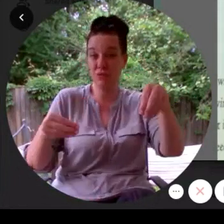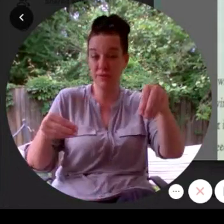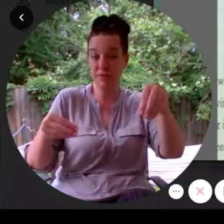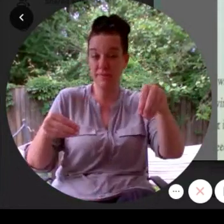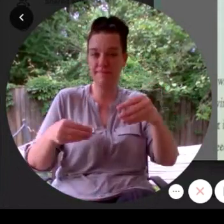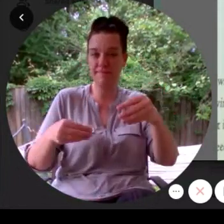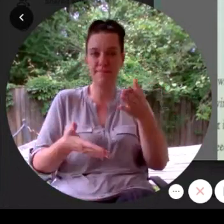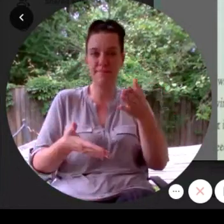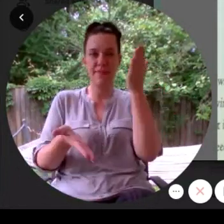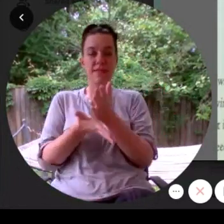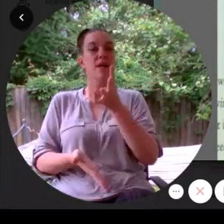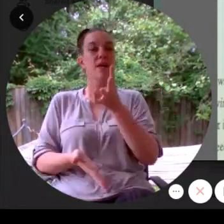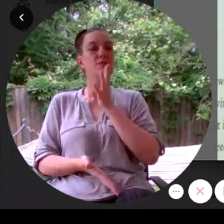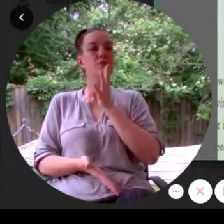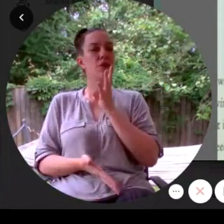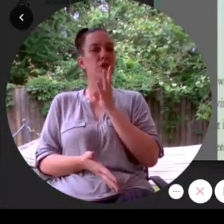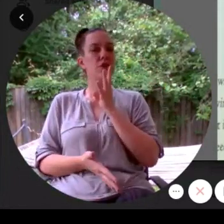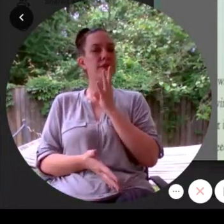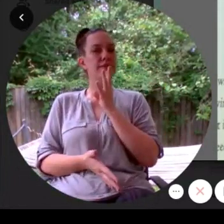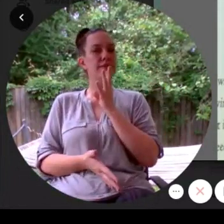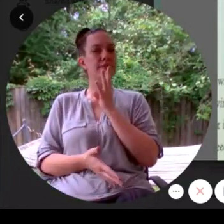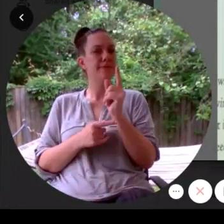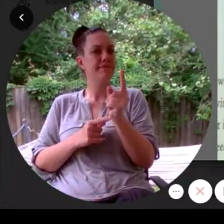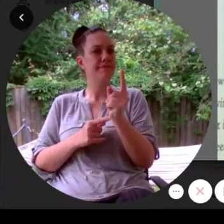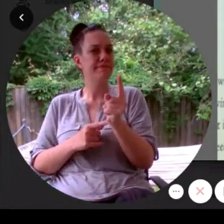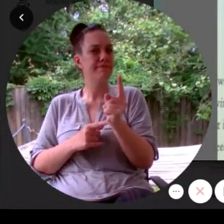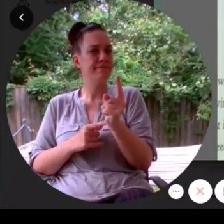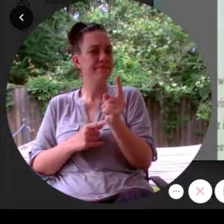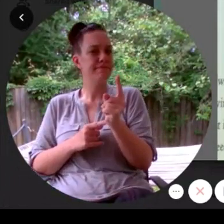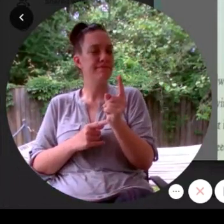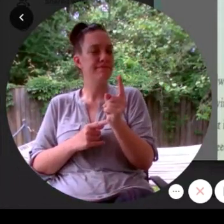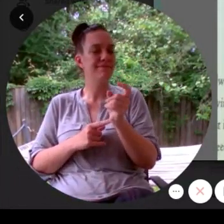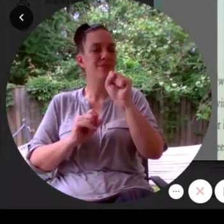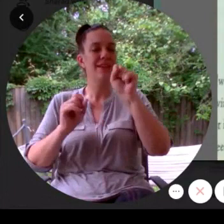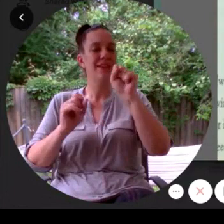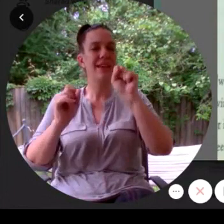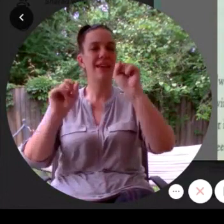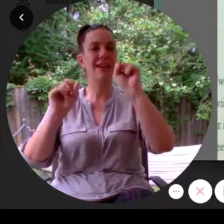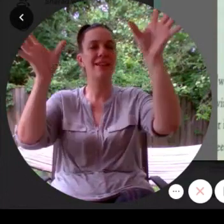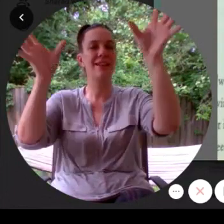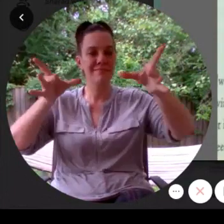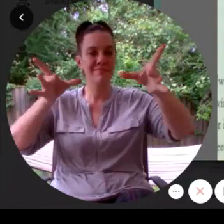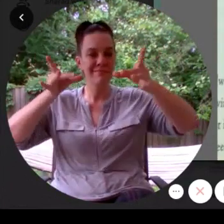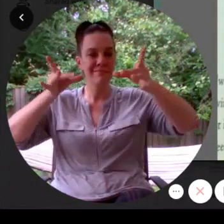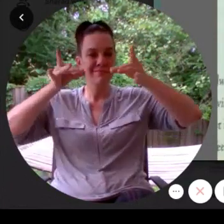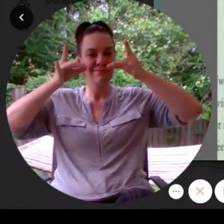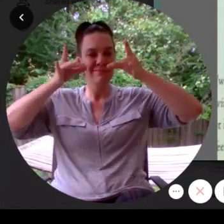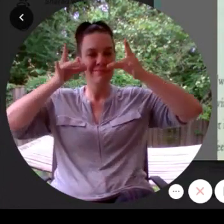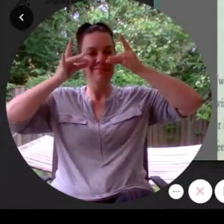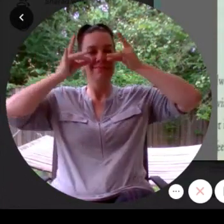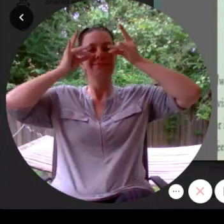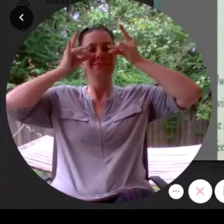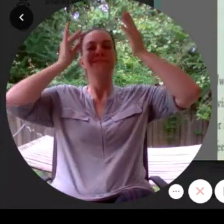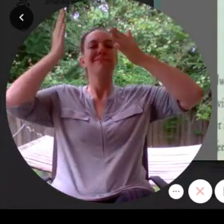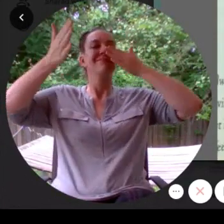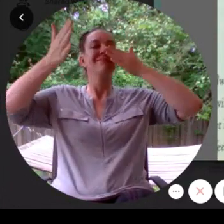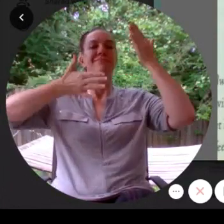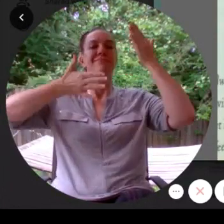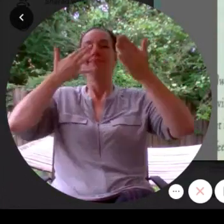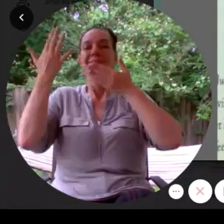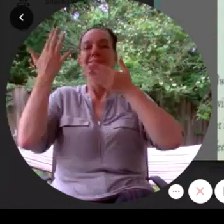stopped talking for a second so they could inhale the smell of waffle cones